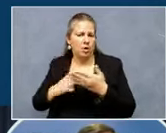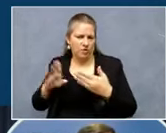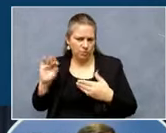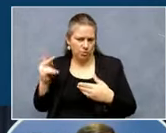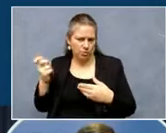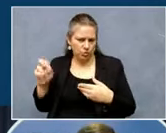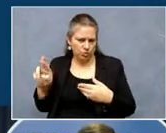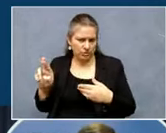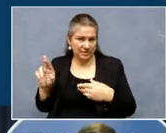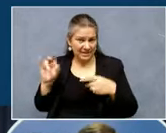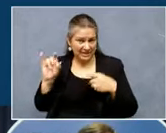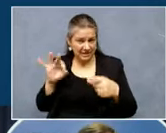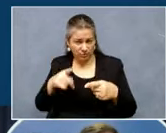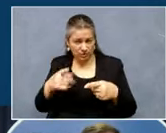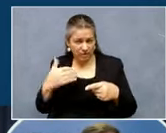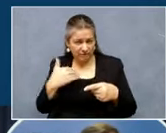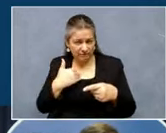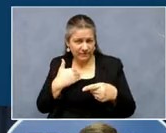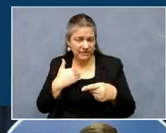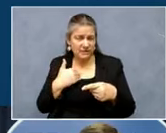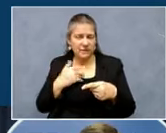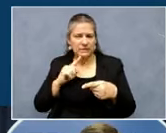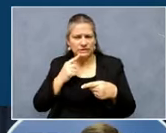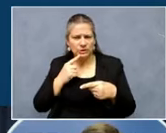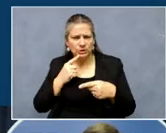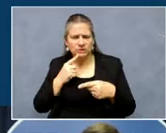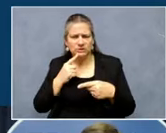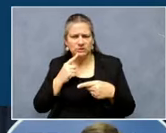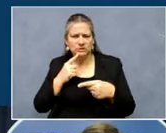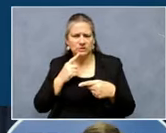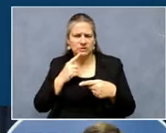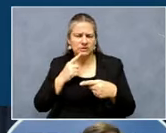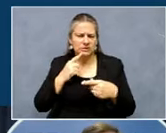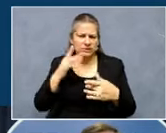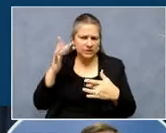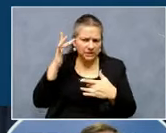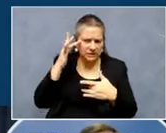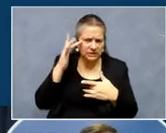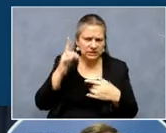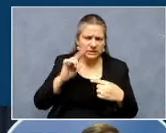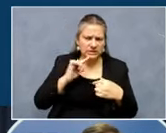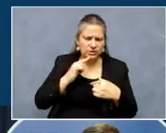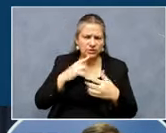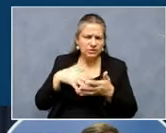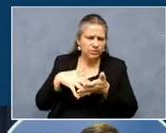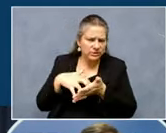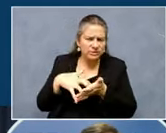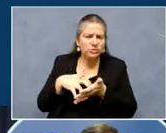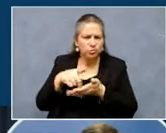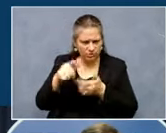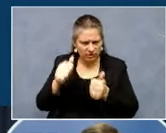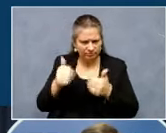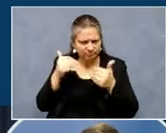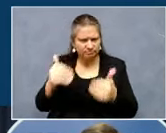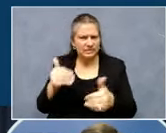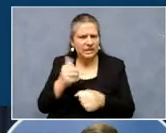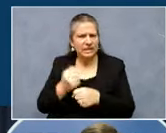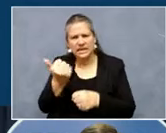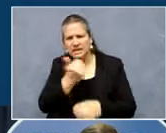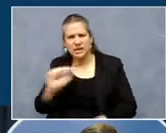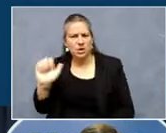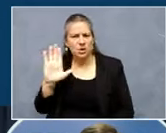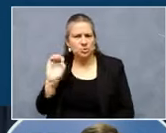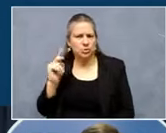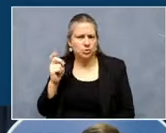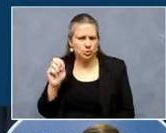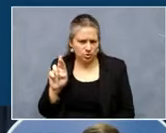underlying conditions, you can now get any of the boosters. So again, if you're over 65, if